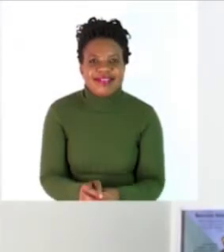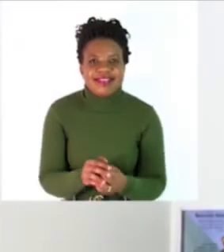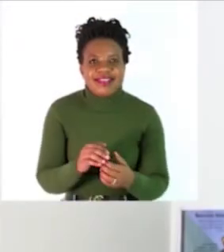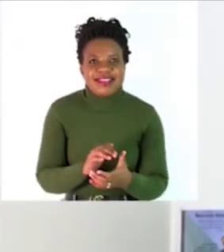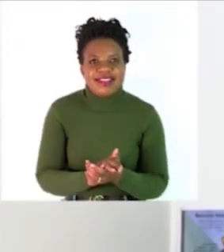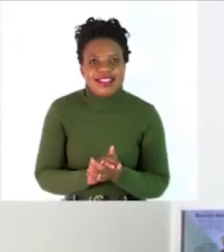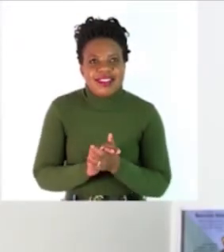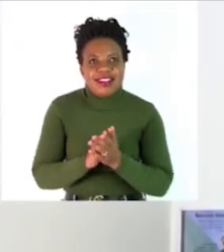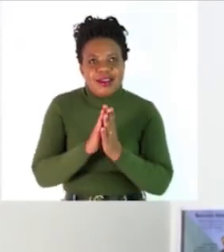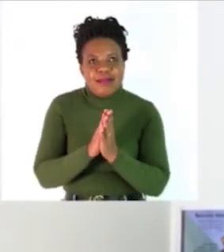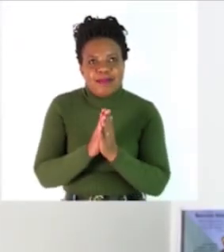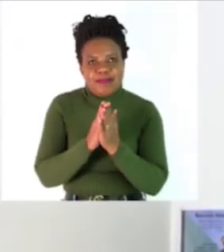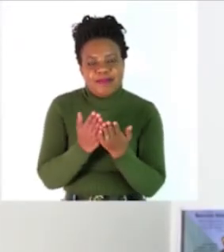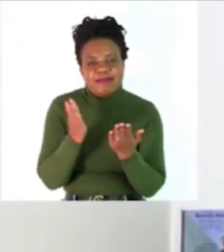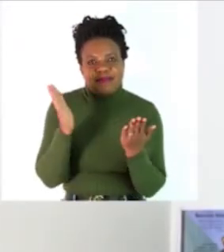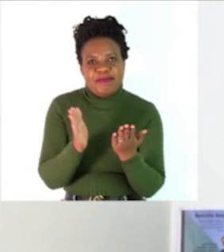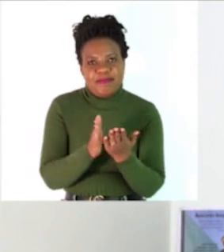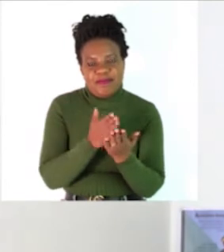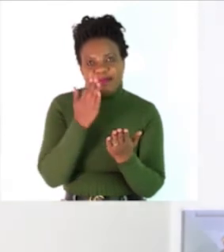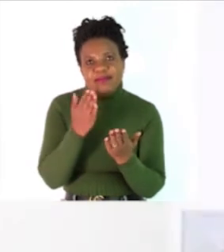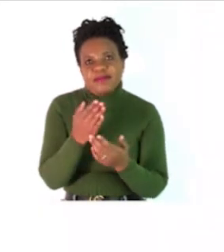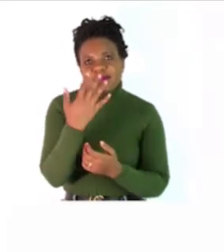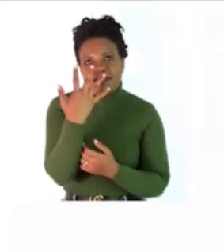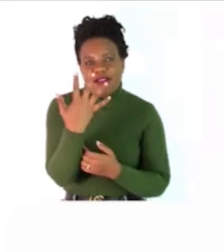let's let's turn our books to page five